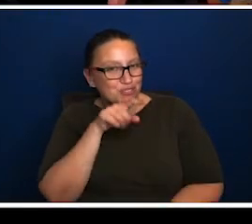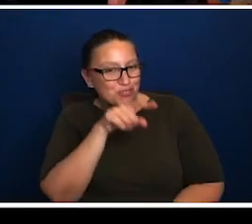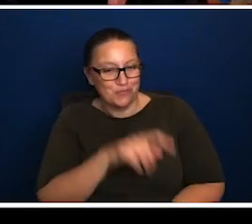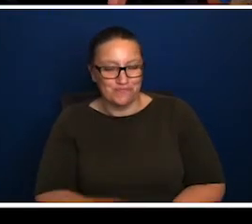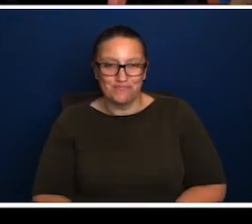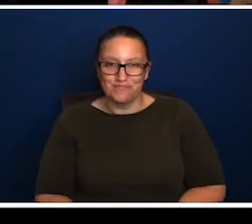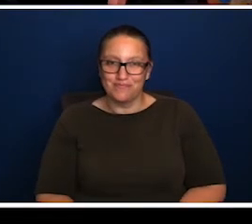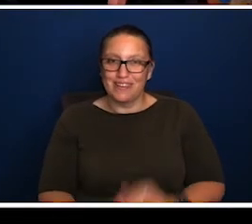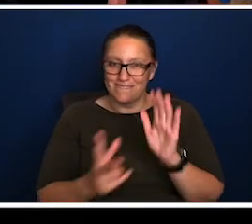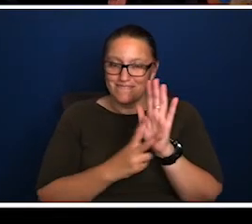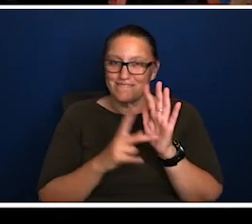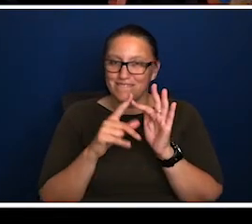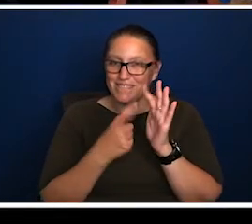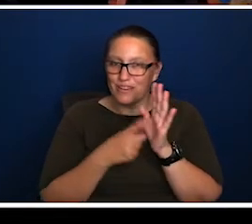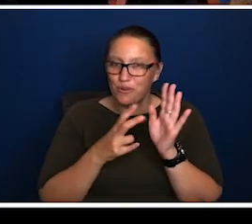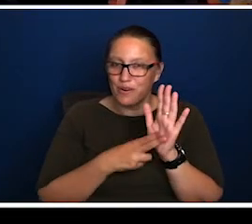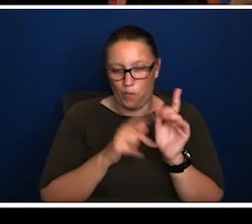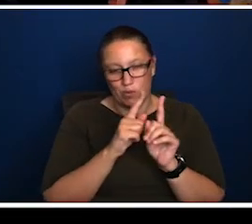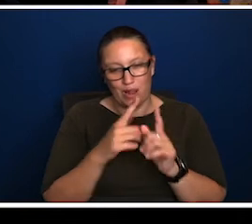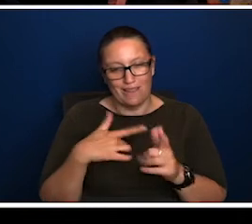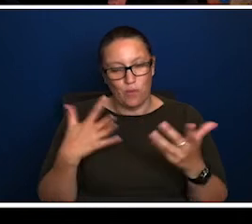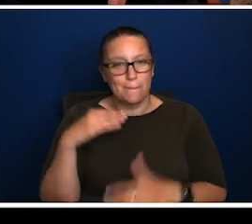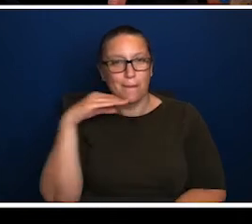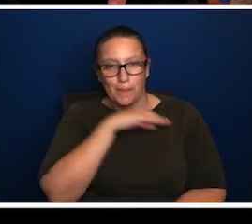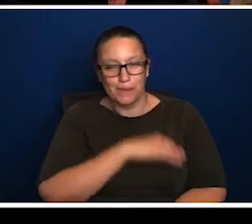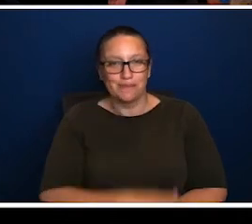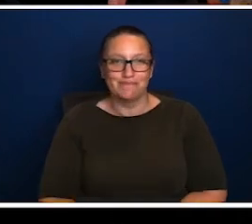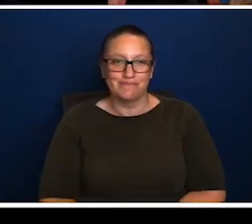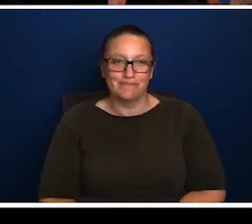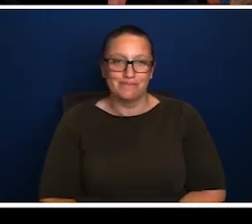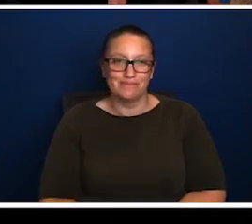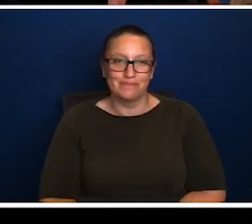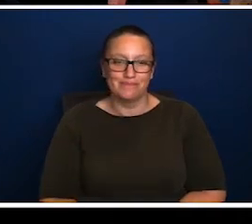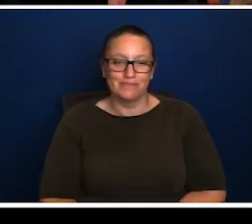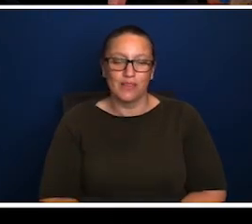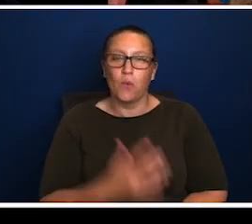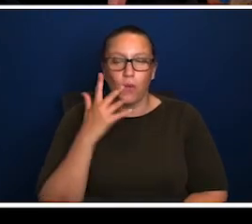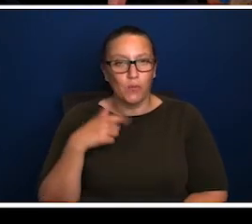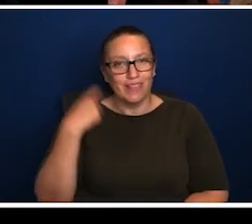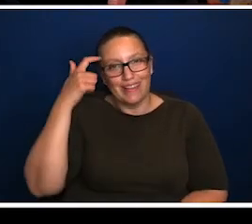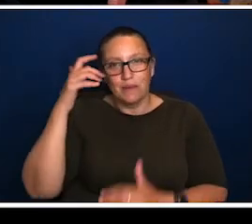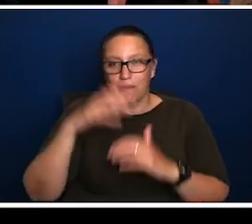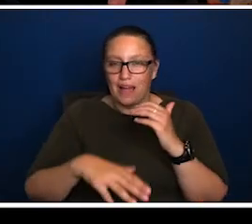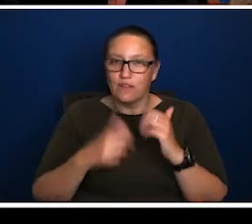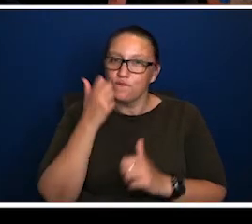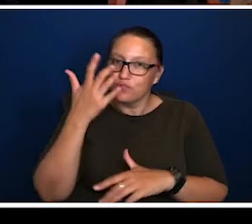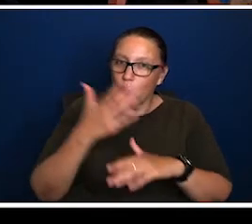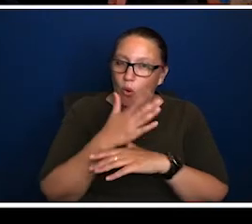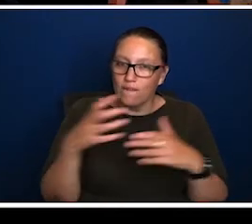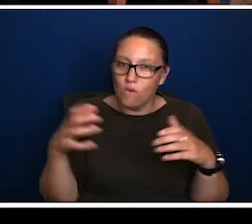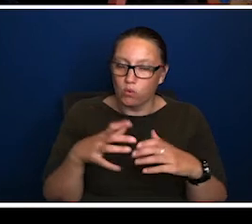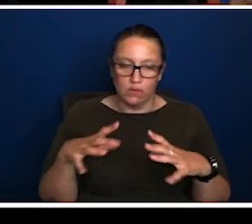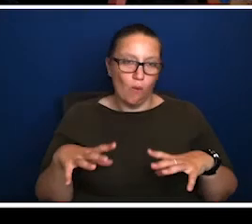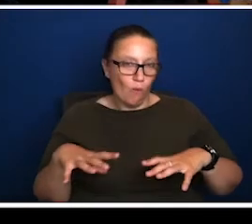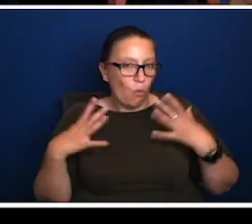Now, I think it's probably time for me to throw a question to you. Viren, who's also in Melbourne. Thank you. When we